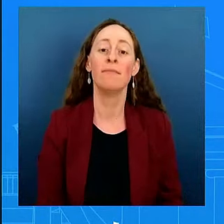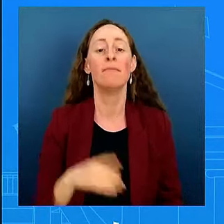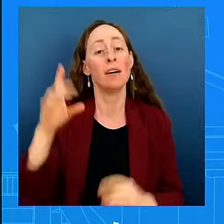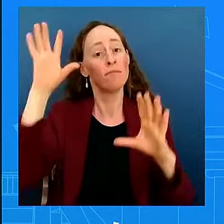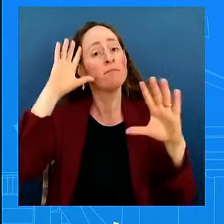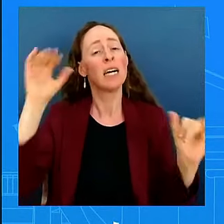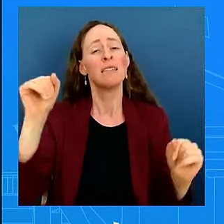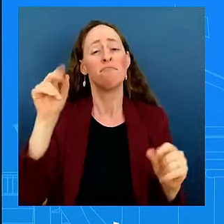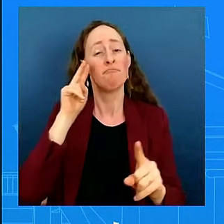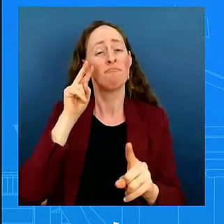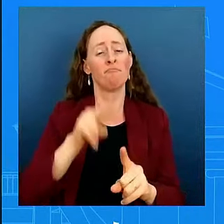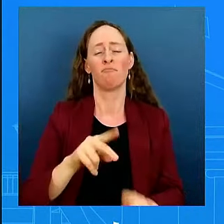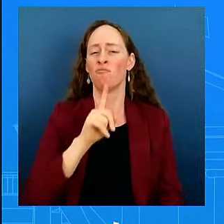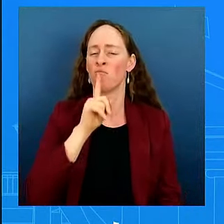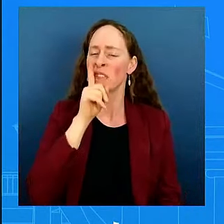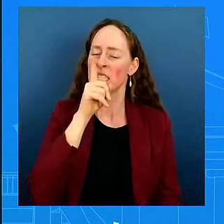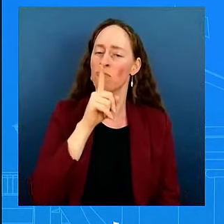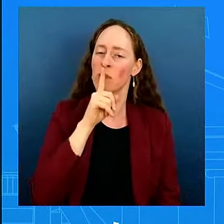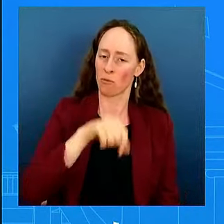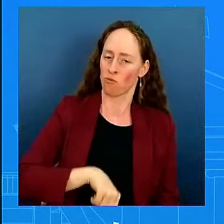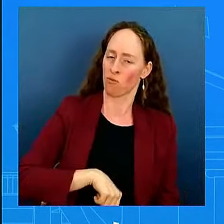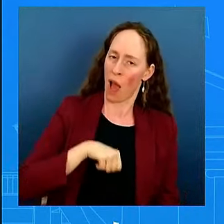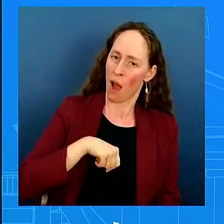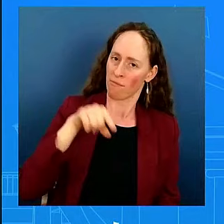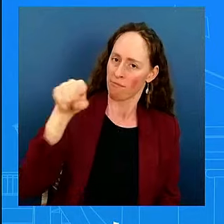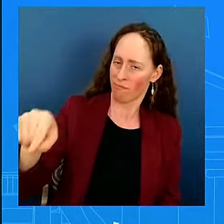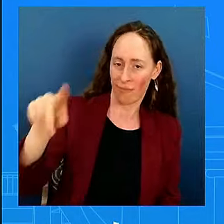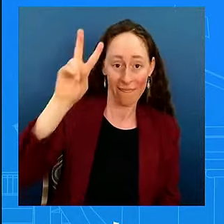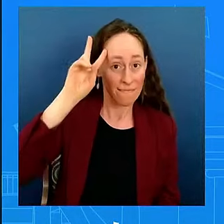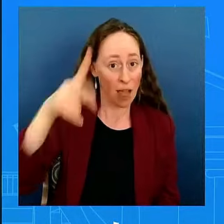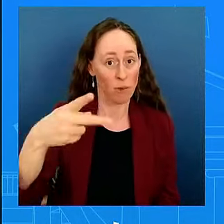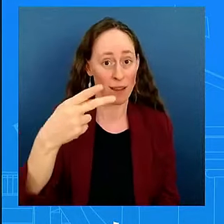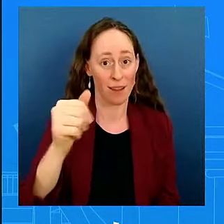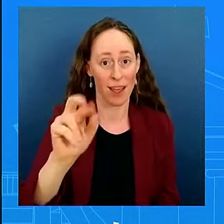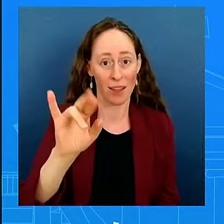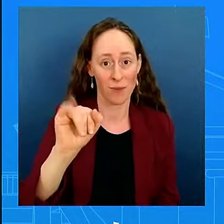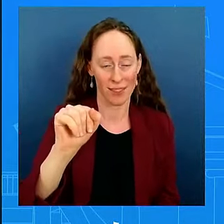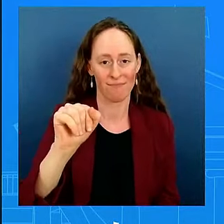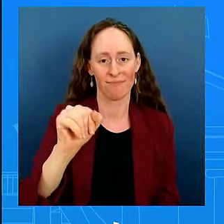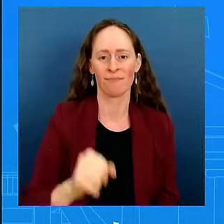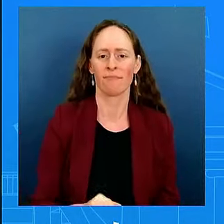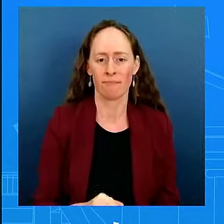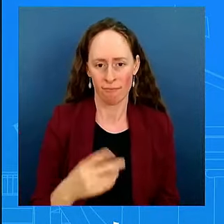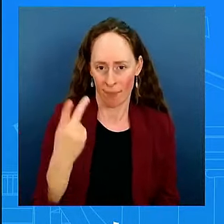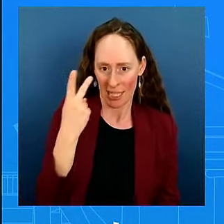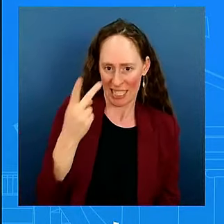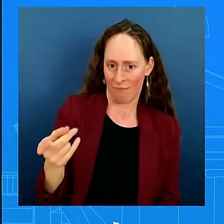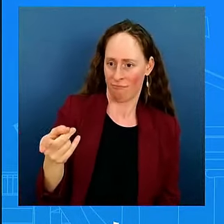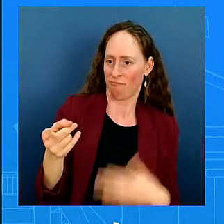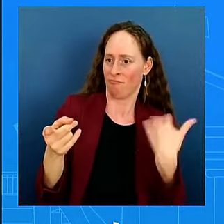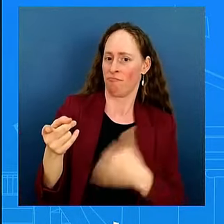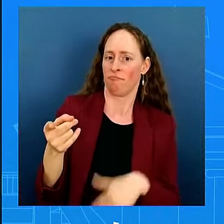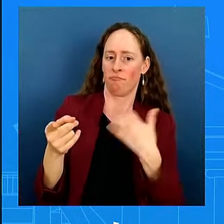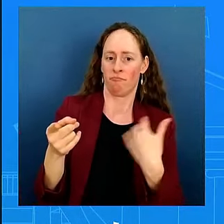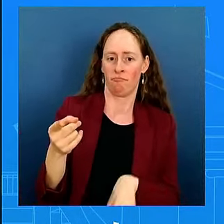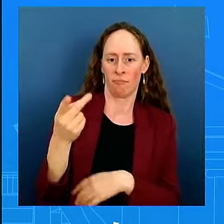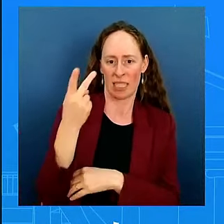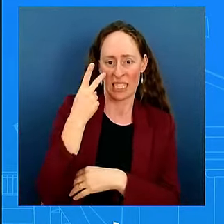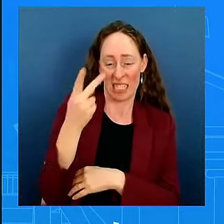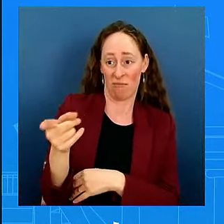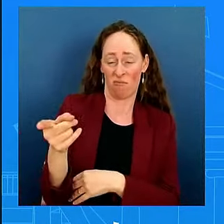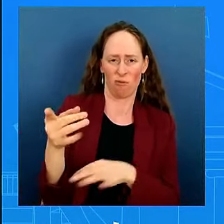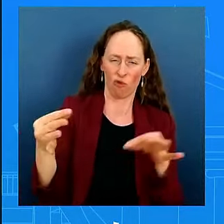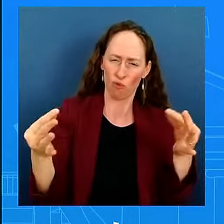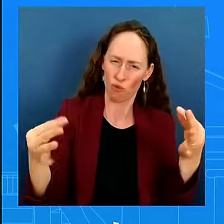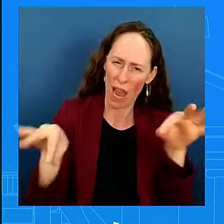and has seen her as a critical partner over the last three and a half years.